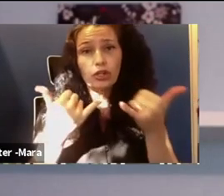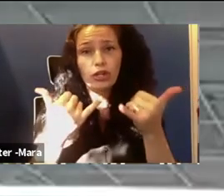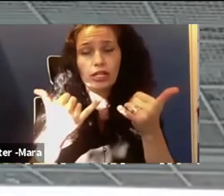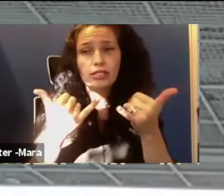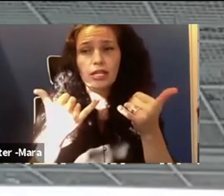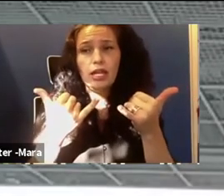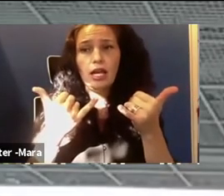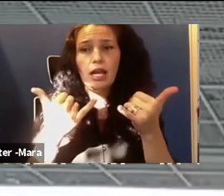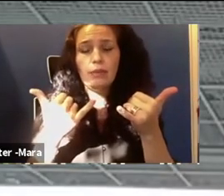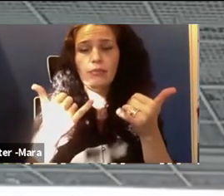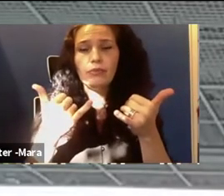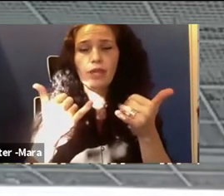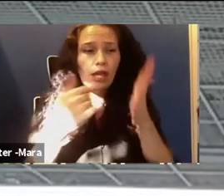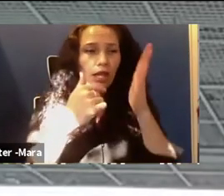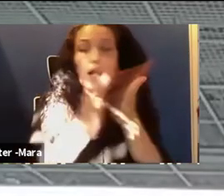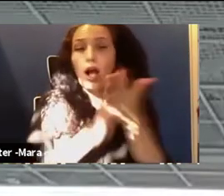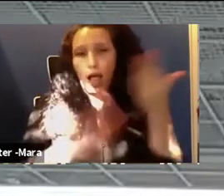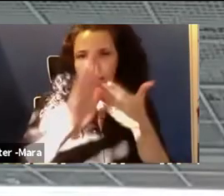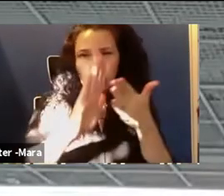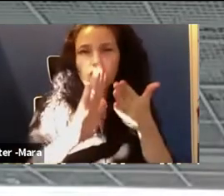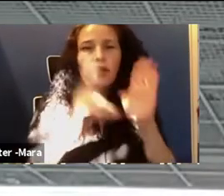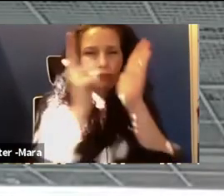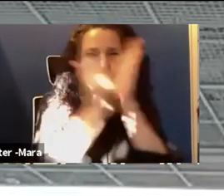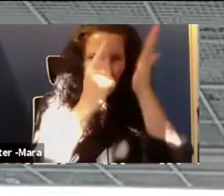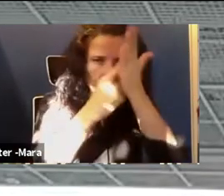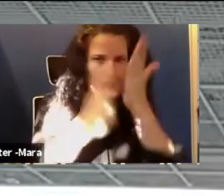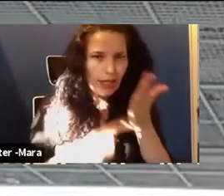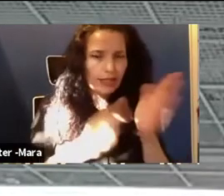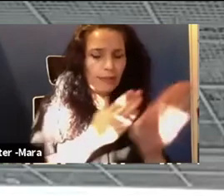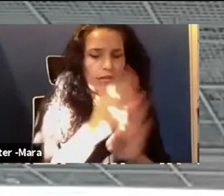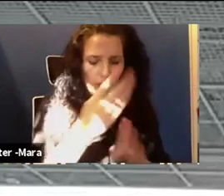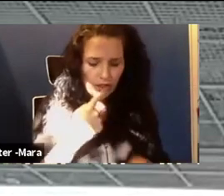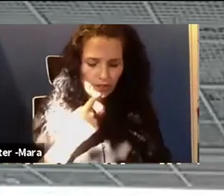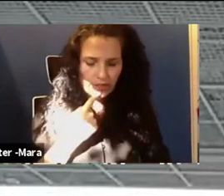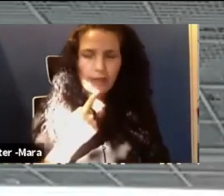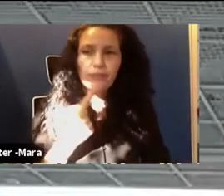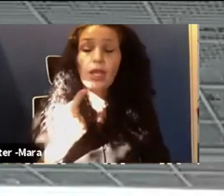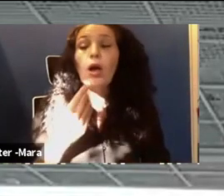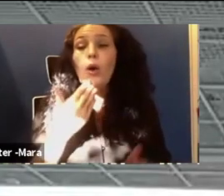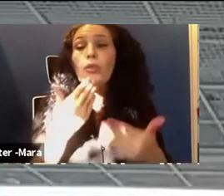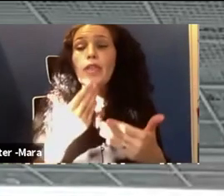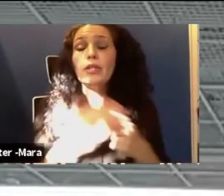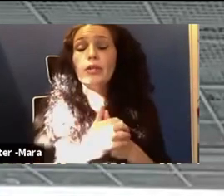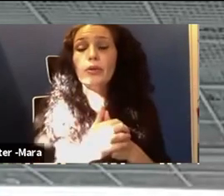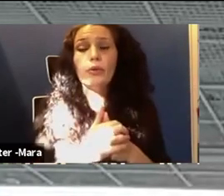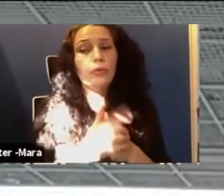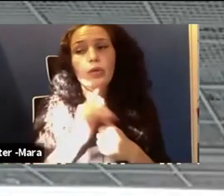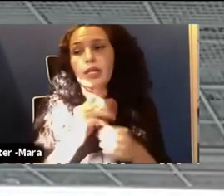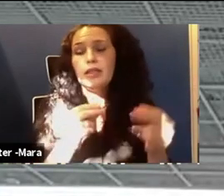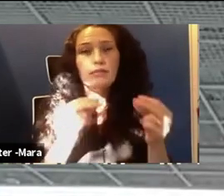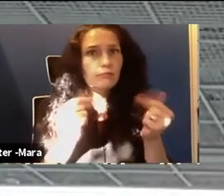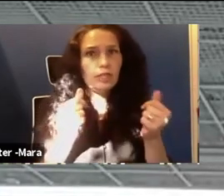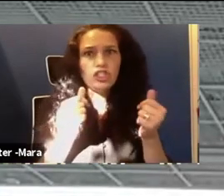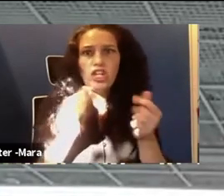Oh, awesome. I love to hear that. Well, the biggest problem that we have is that the rapid change of technology, how it